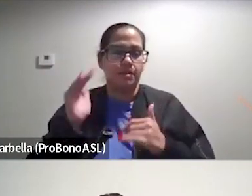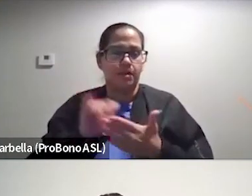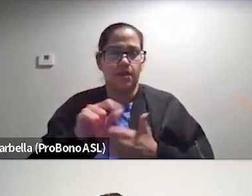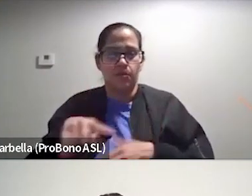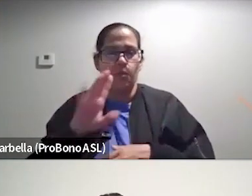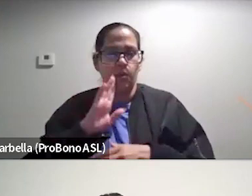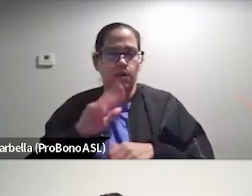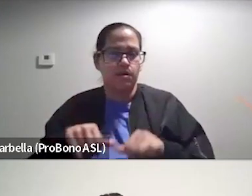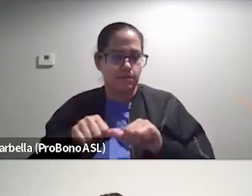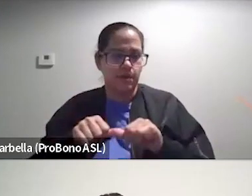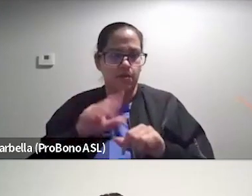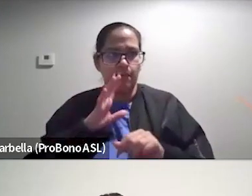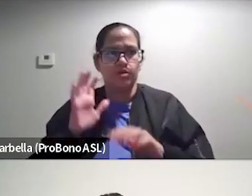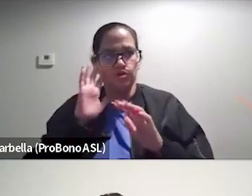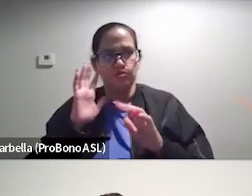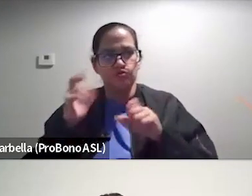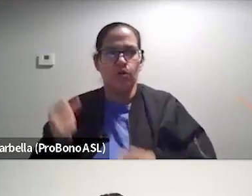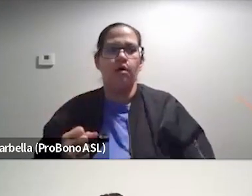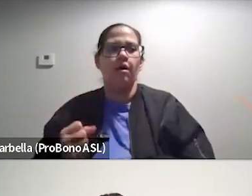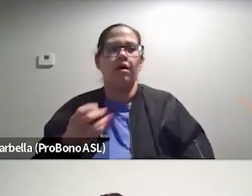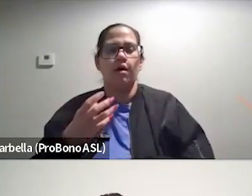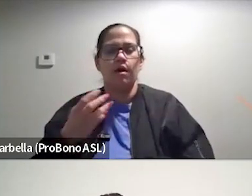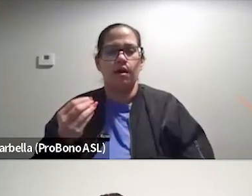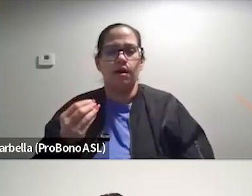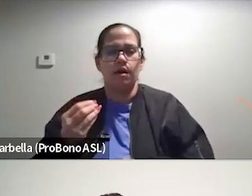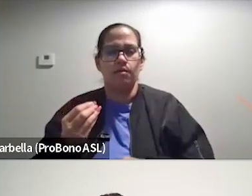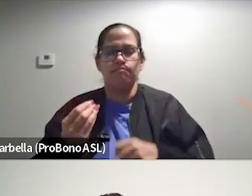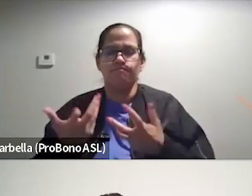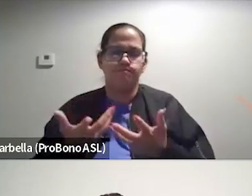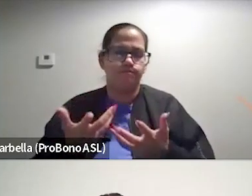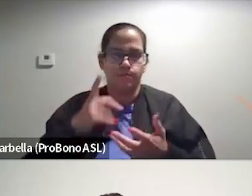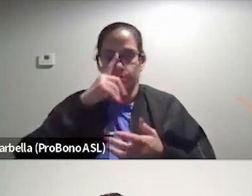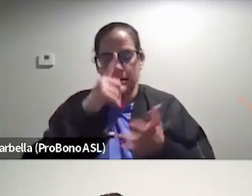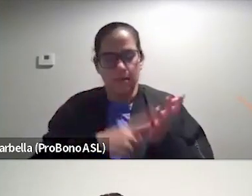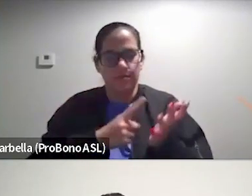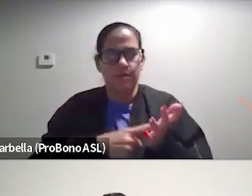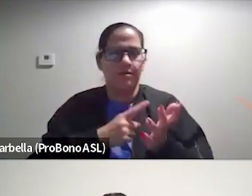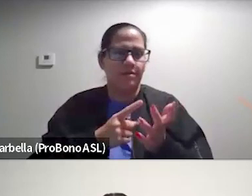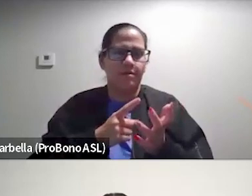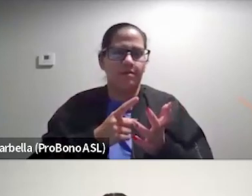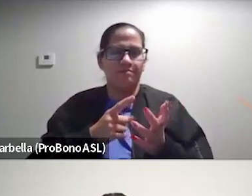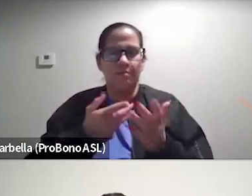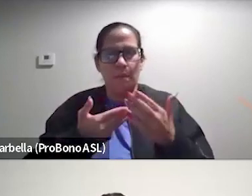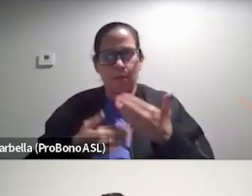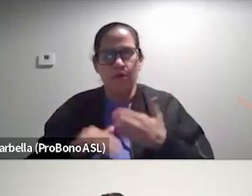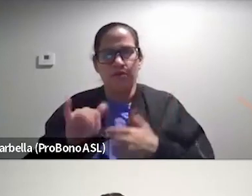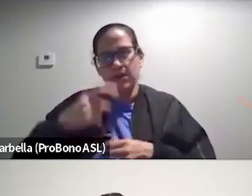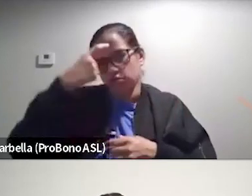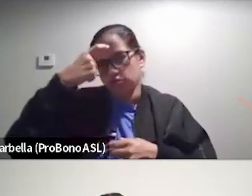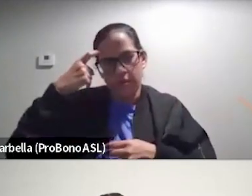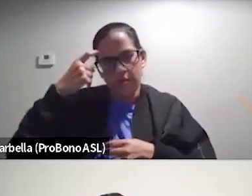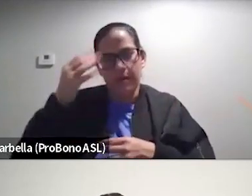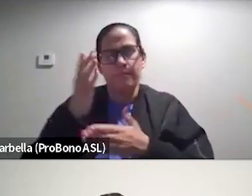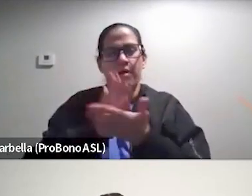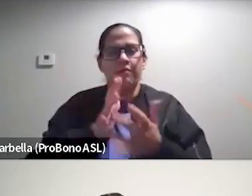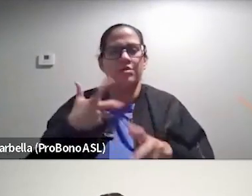continue to be strong in the face of sometimes really horrific trauma. And that part of that strength